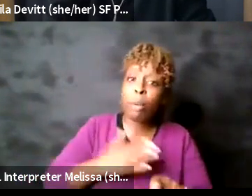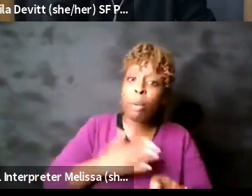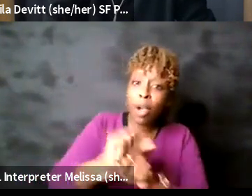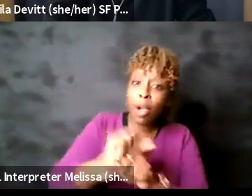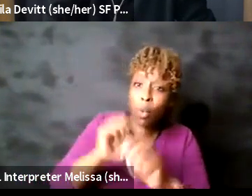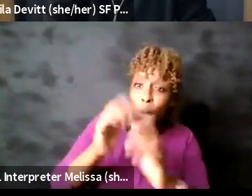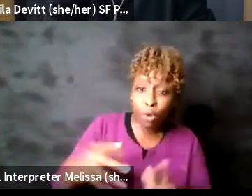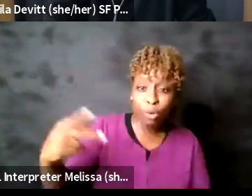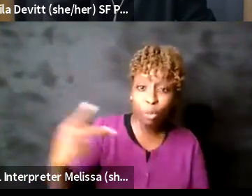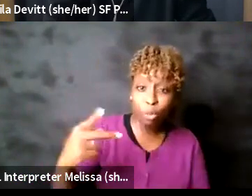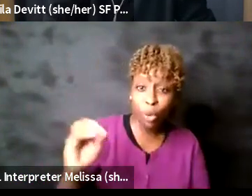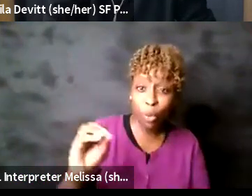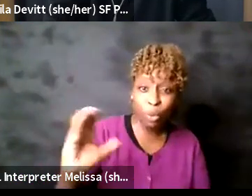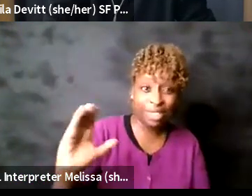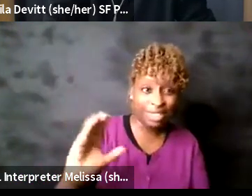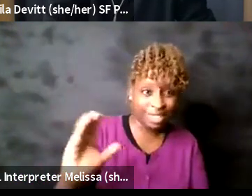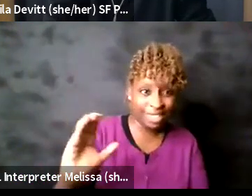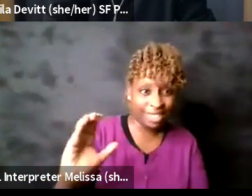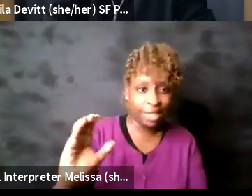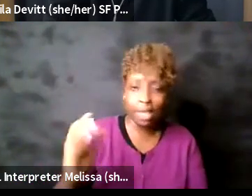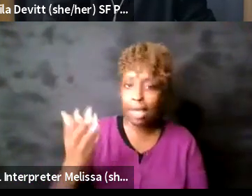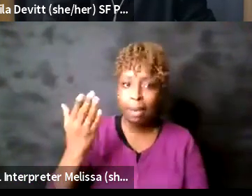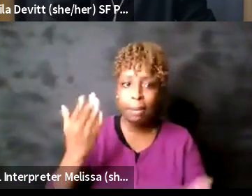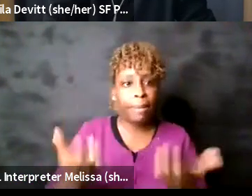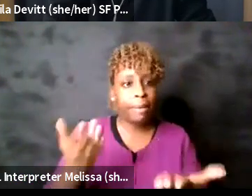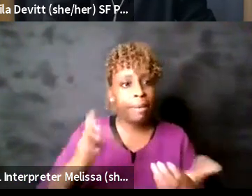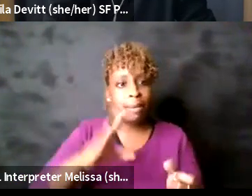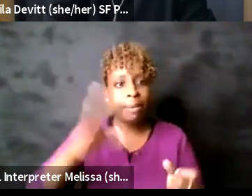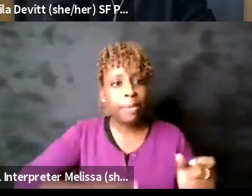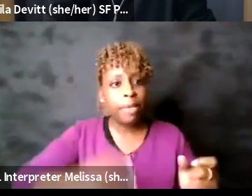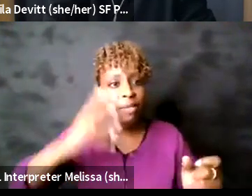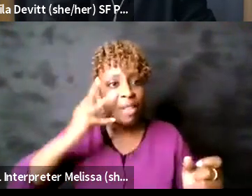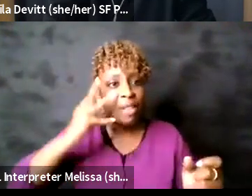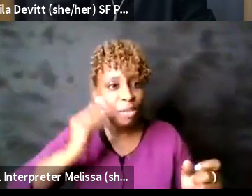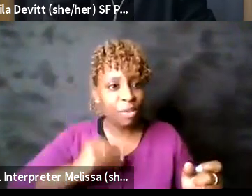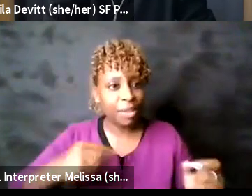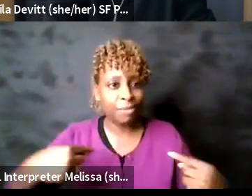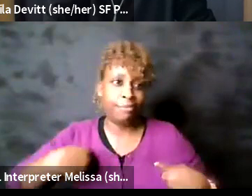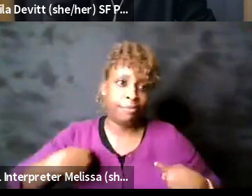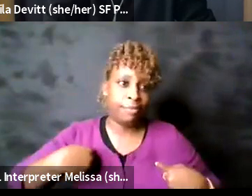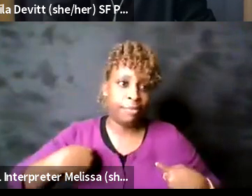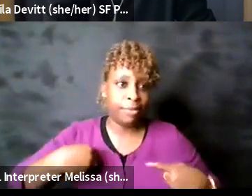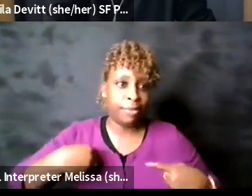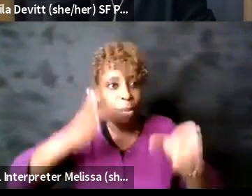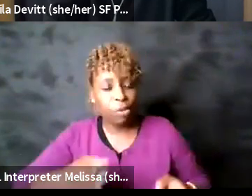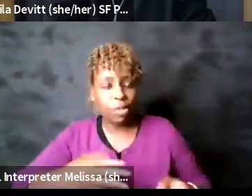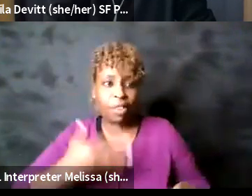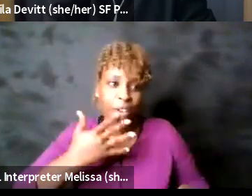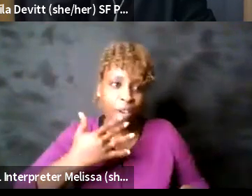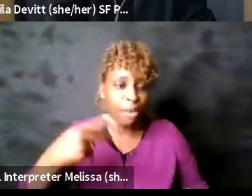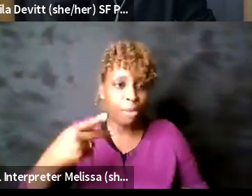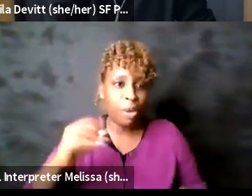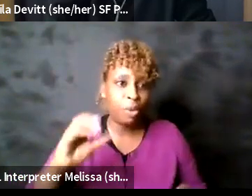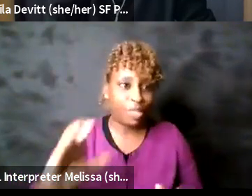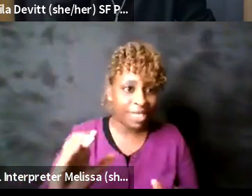of house manager of color who can they can go to who can say I know what you're talking about let's brainstorm or